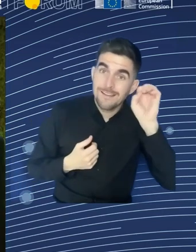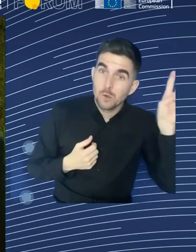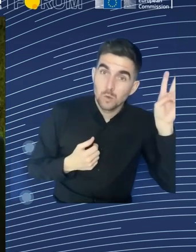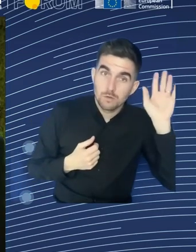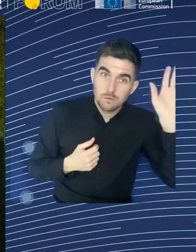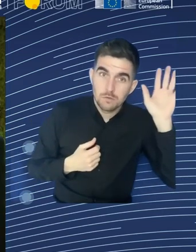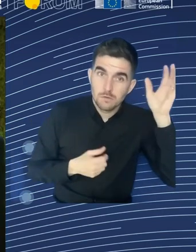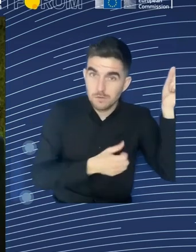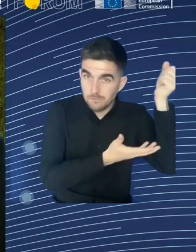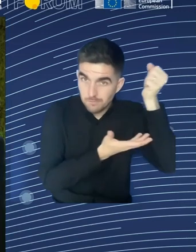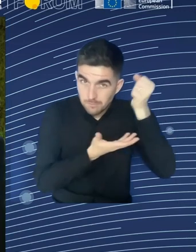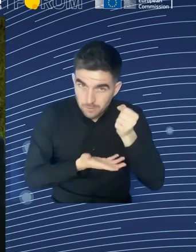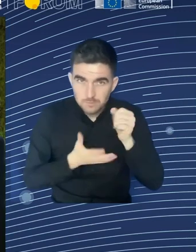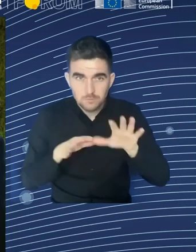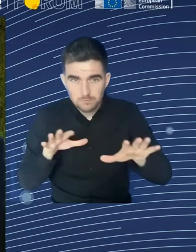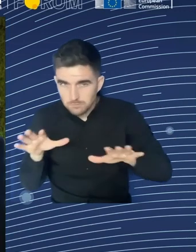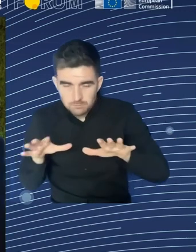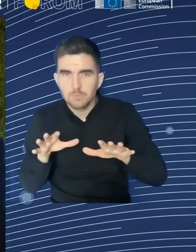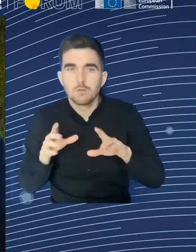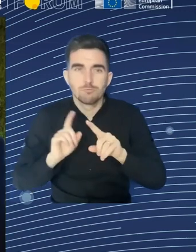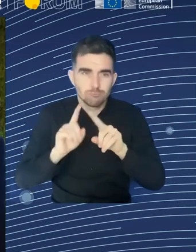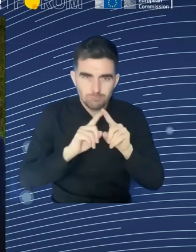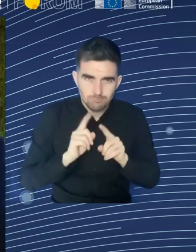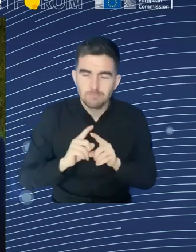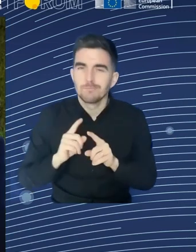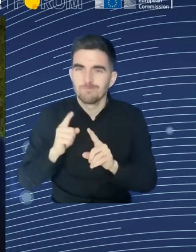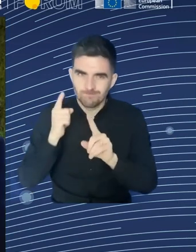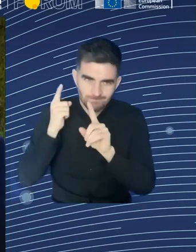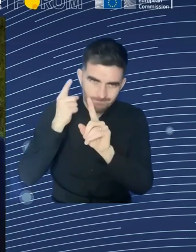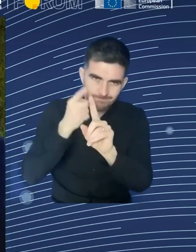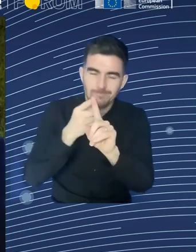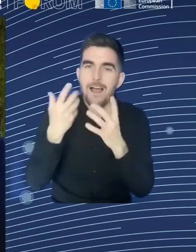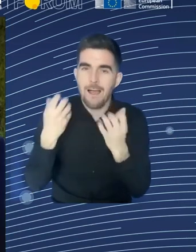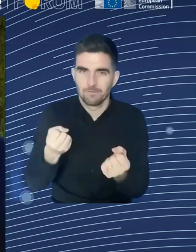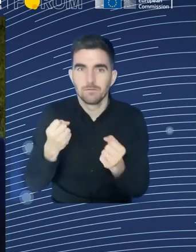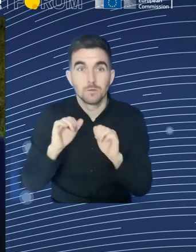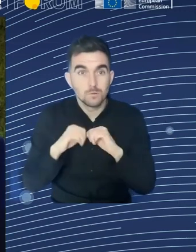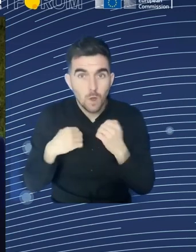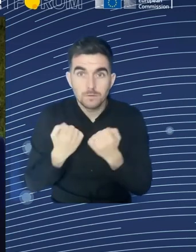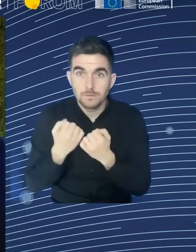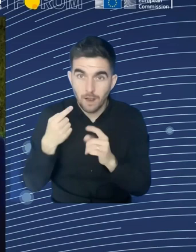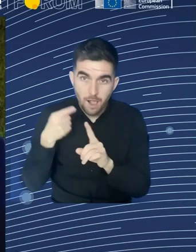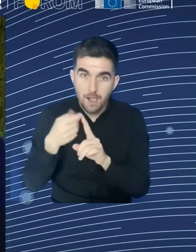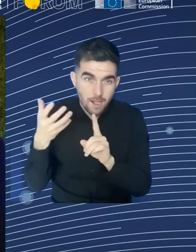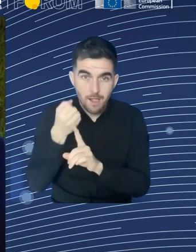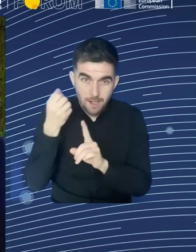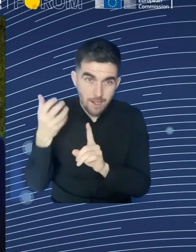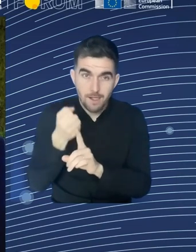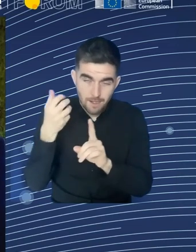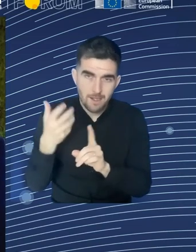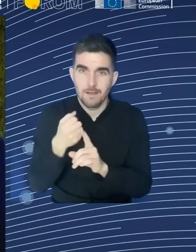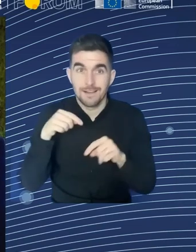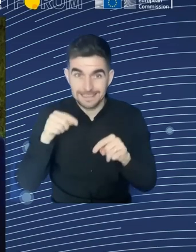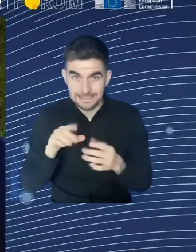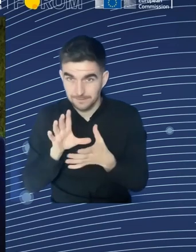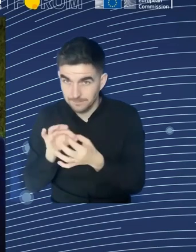funds, we can have very good resources to engage our citizens, and to deliver